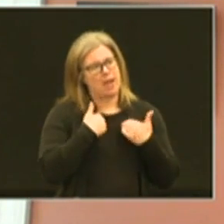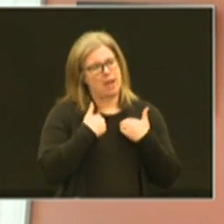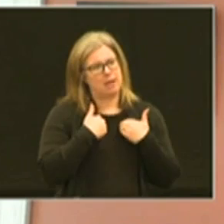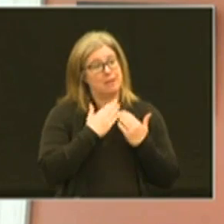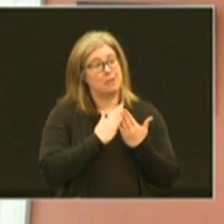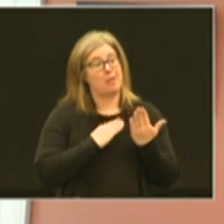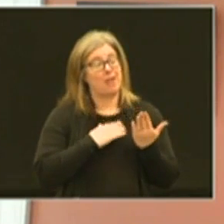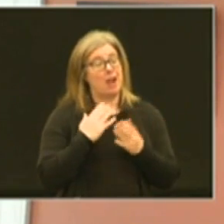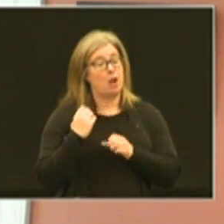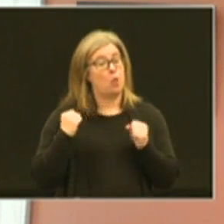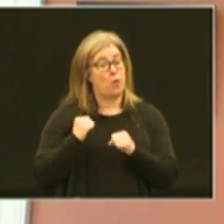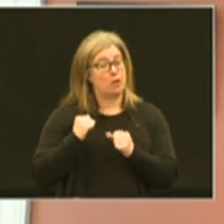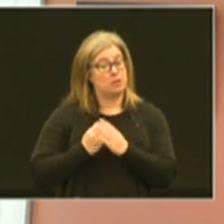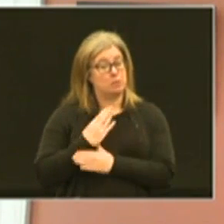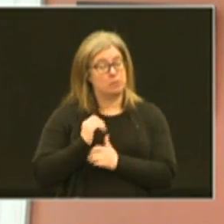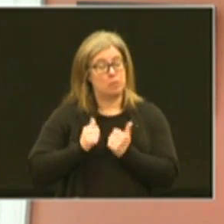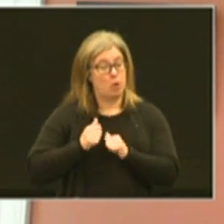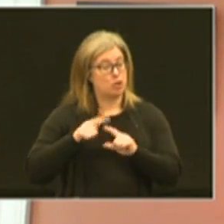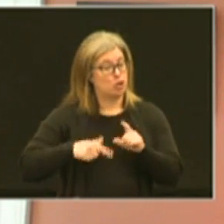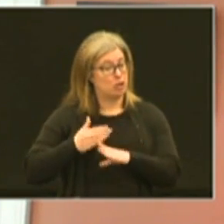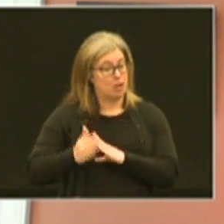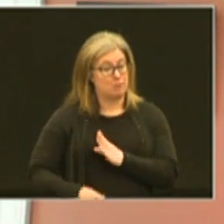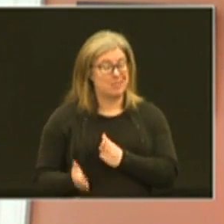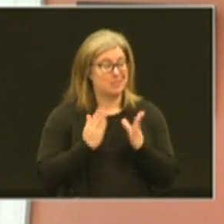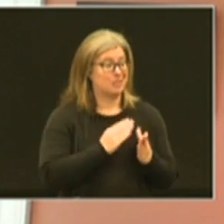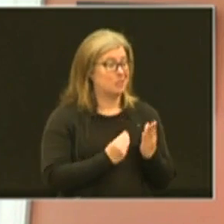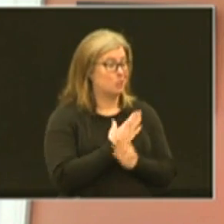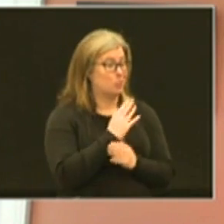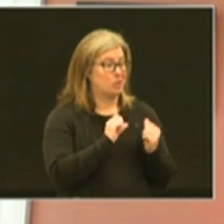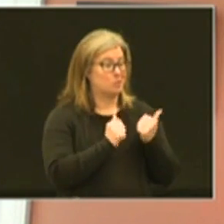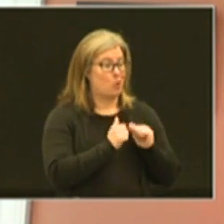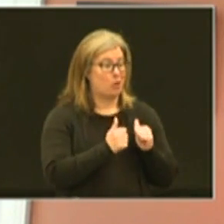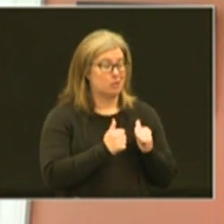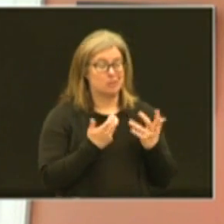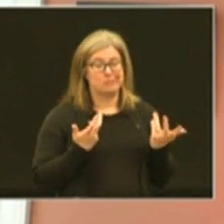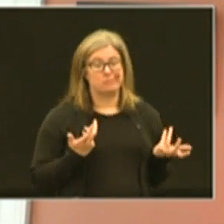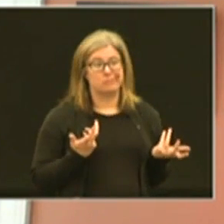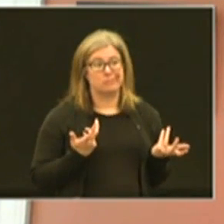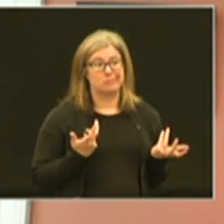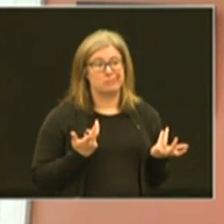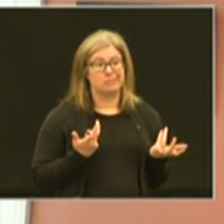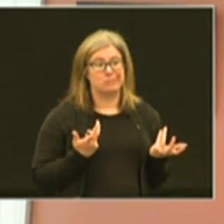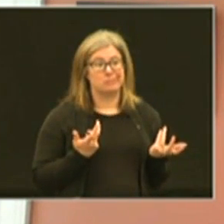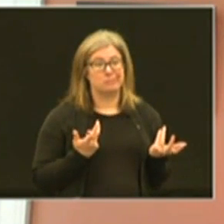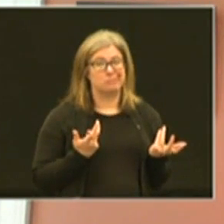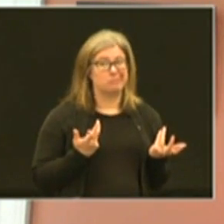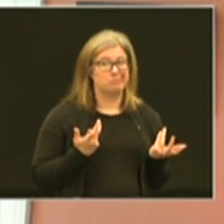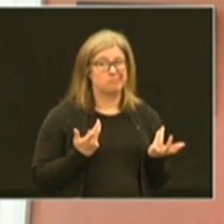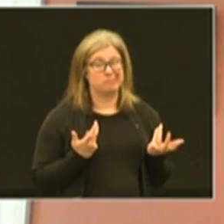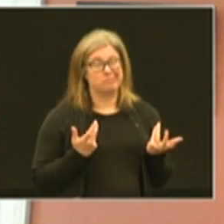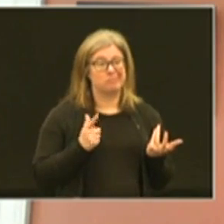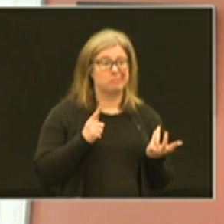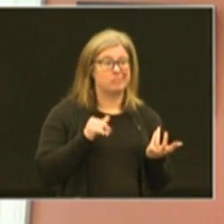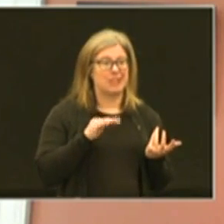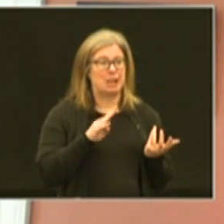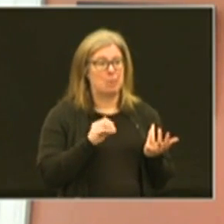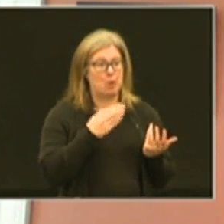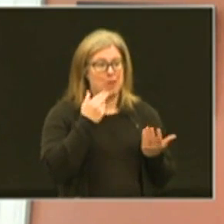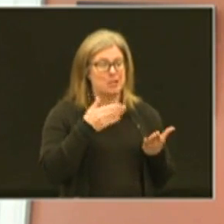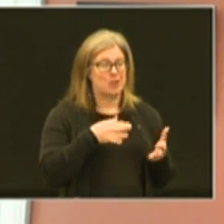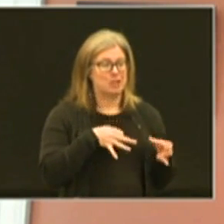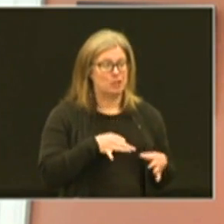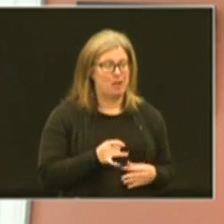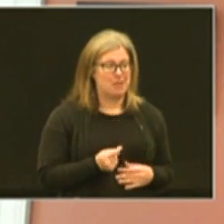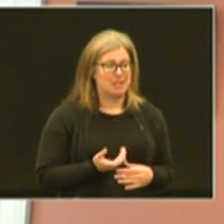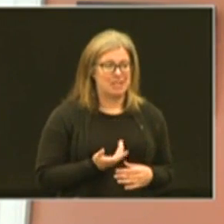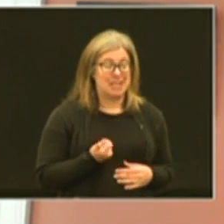some of our winter sports not being able to conclude we've got some spring sports that are just in limbo i guess would be the most generous way to describe